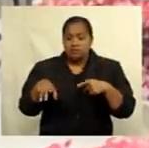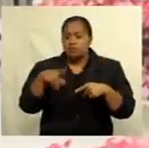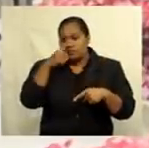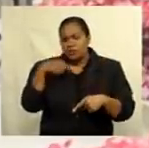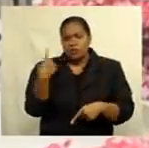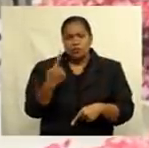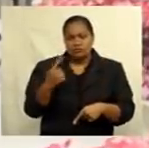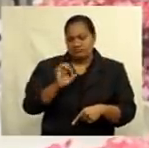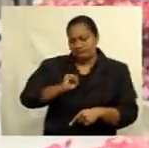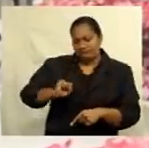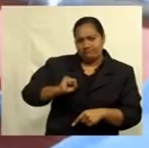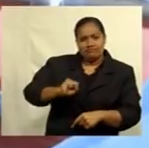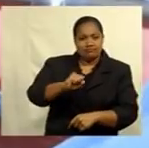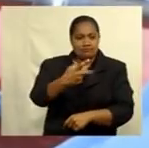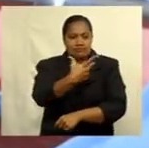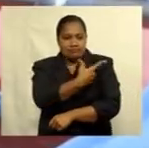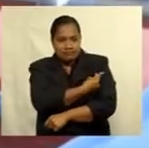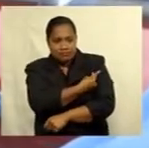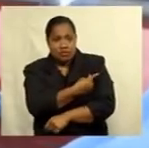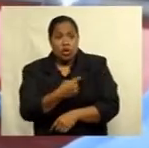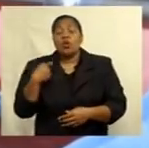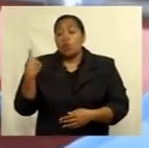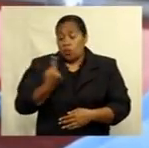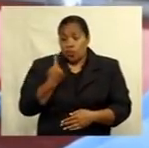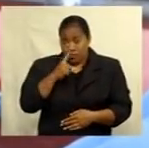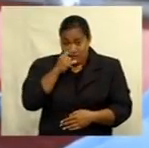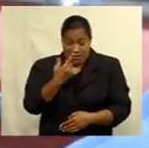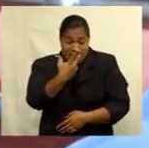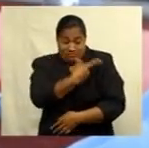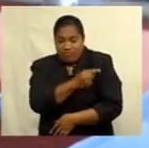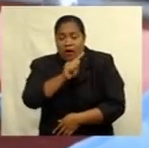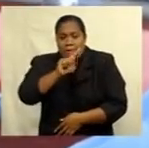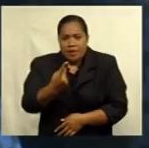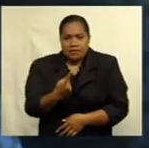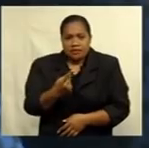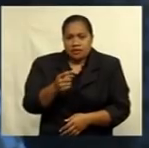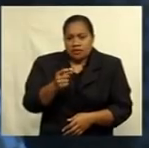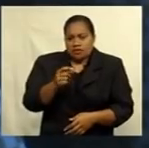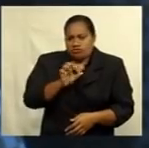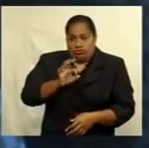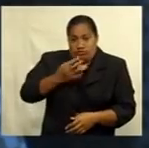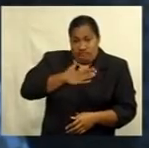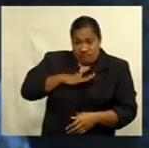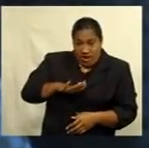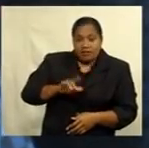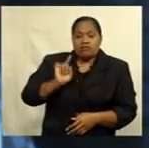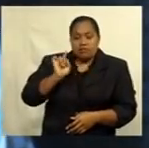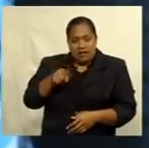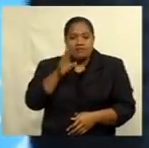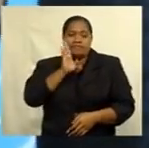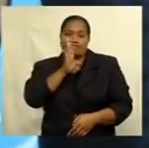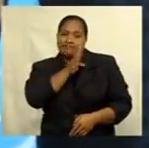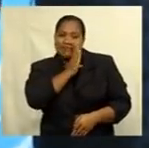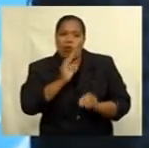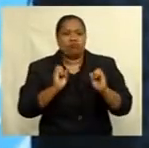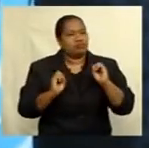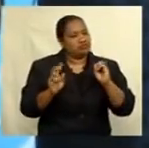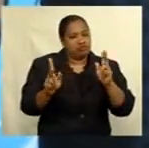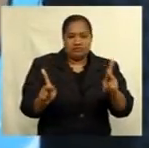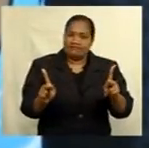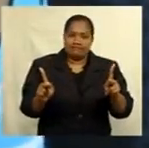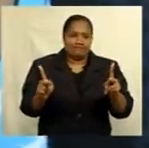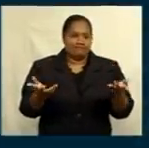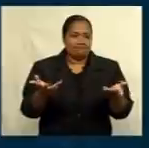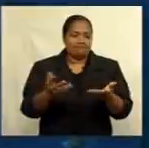says those eligible but do not want to get vaccinated will miss out on many opportunities. Your